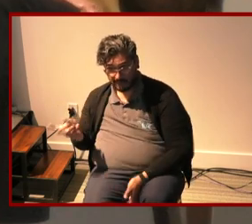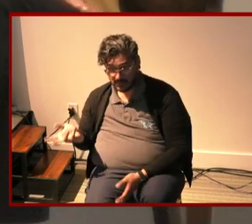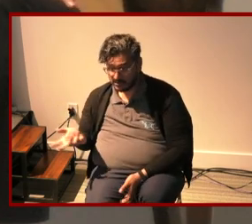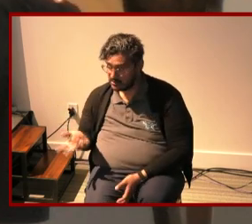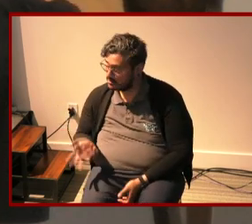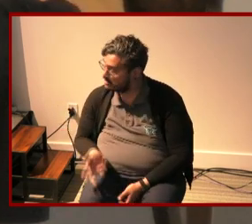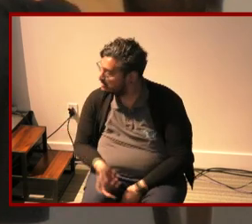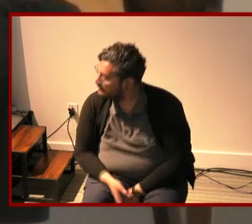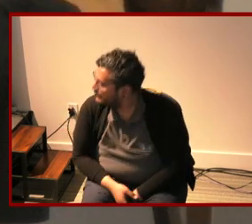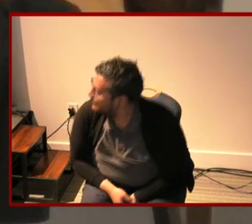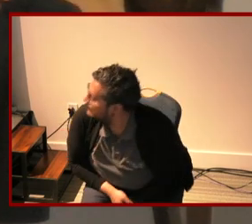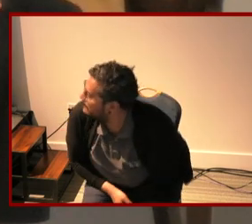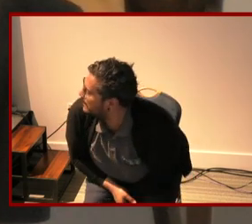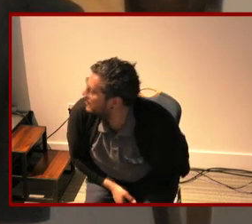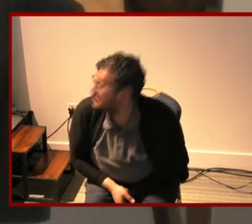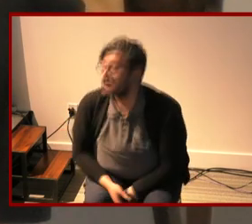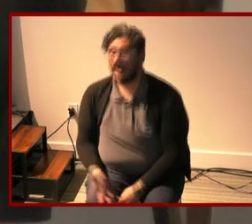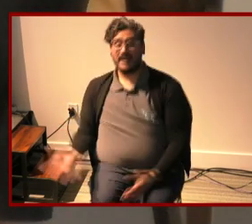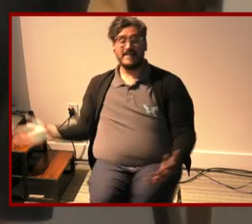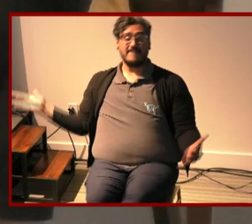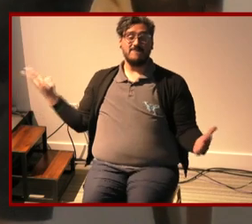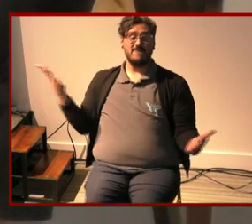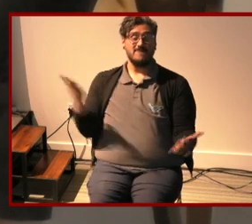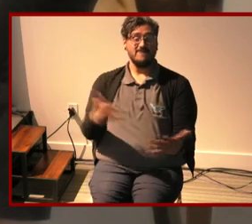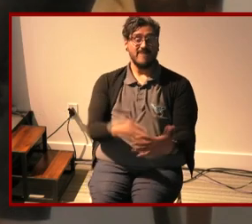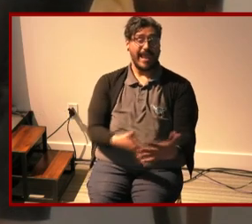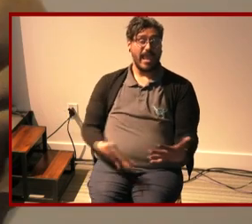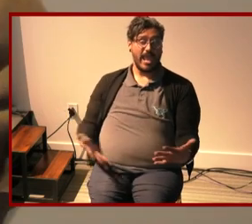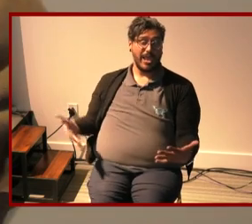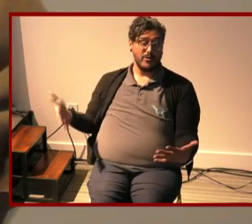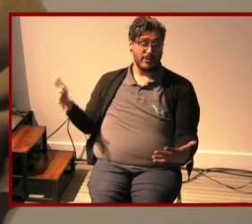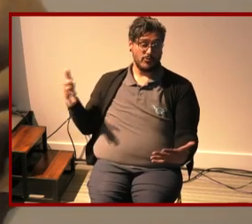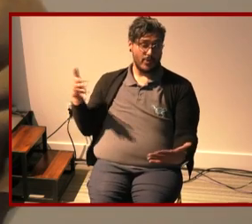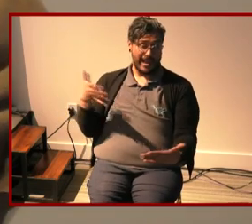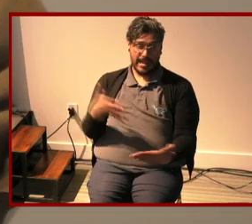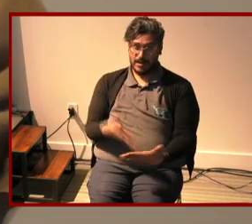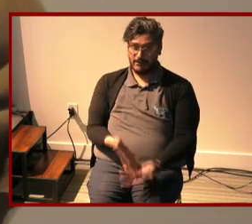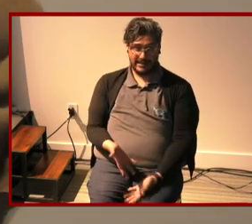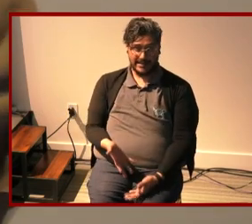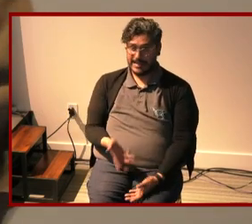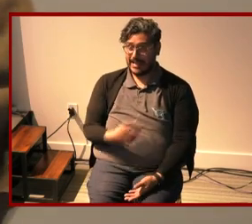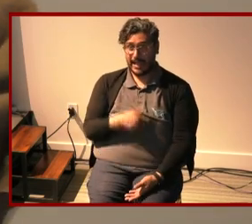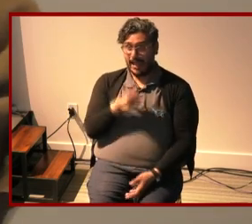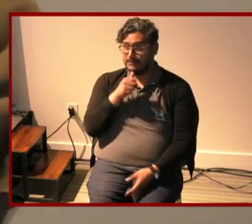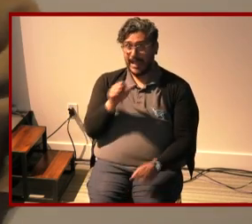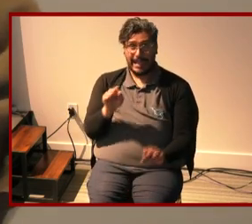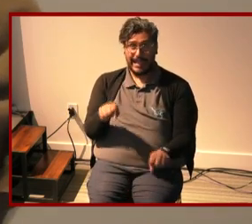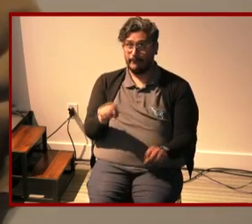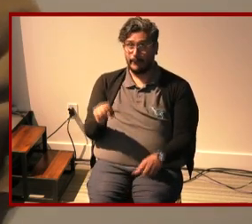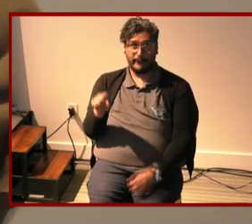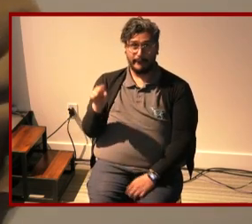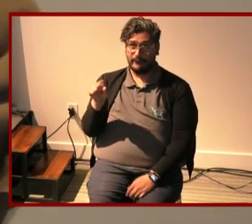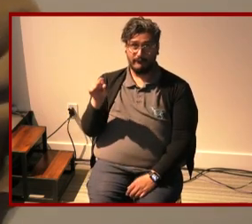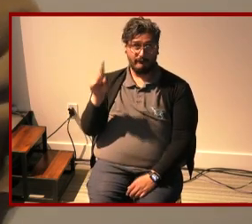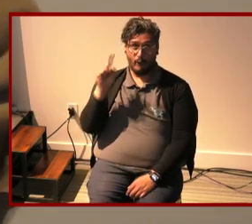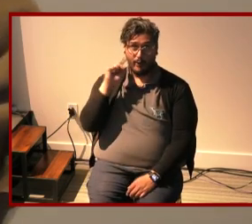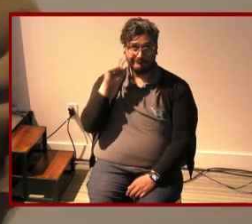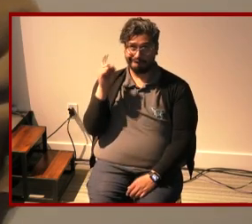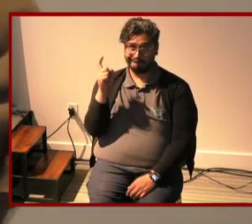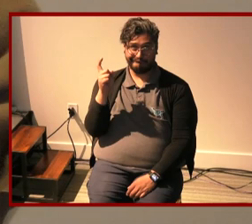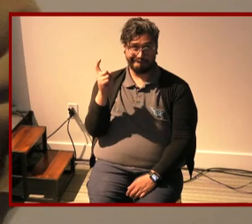very very very rarely um and i would not be able to off the cuff even name